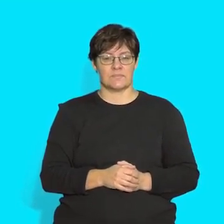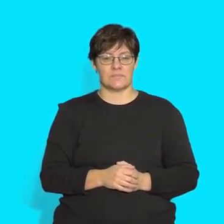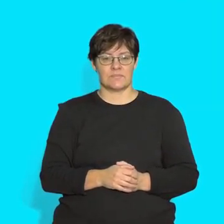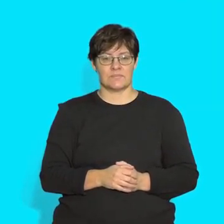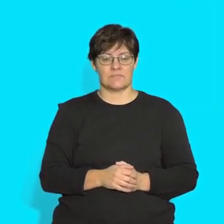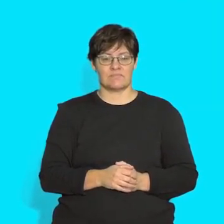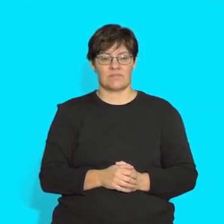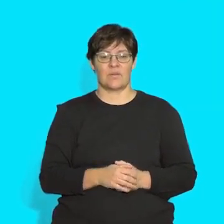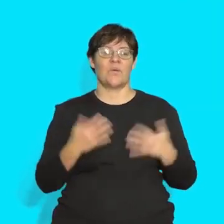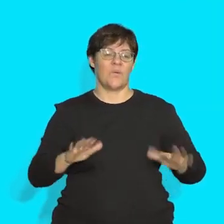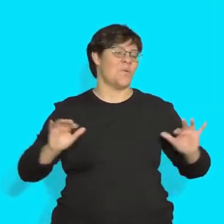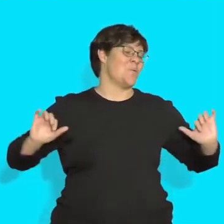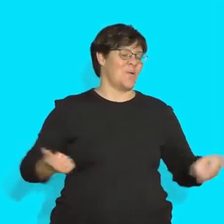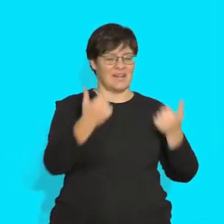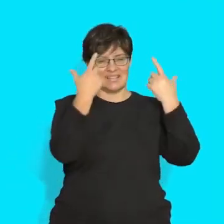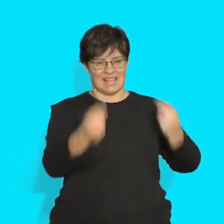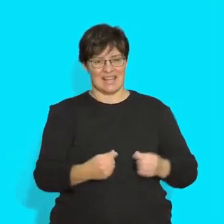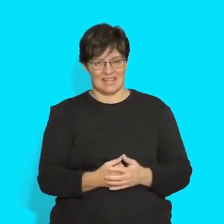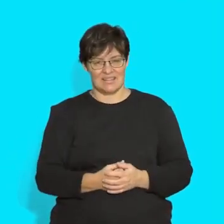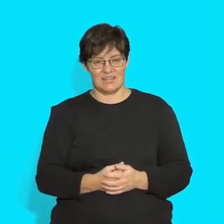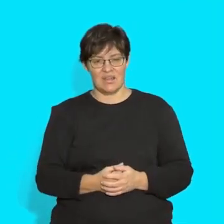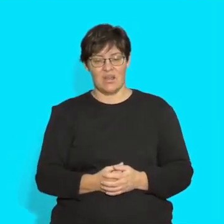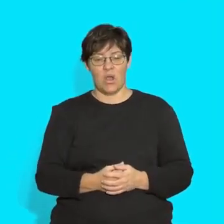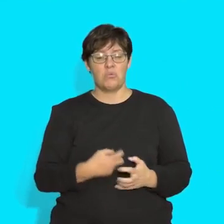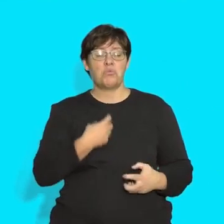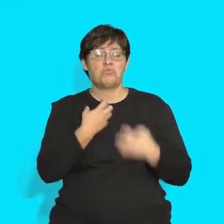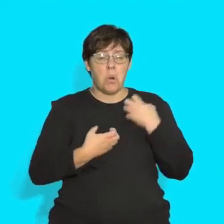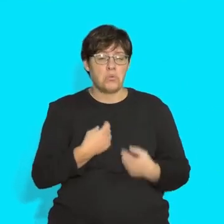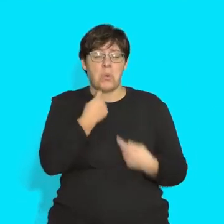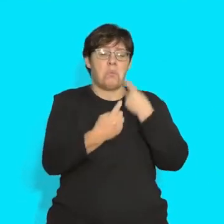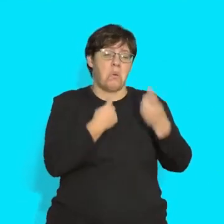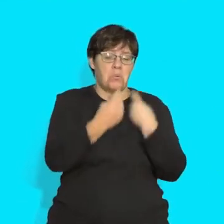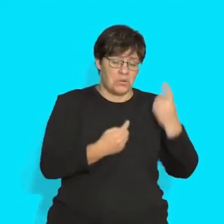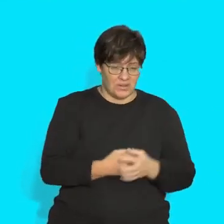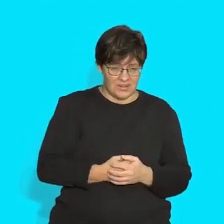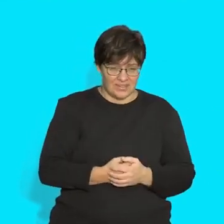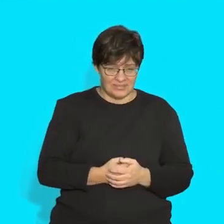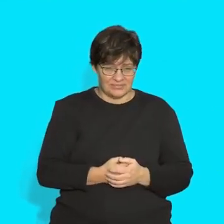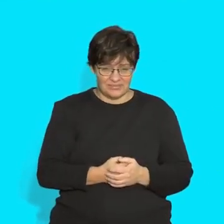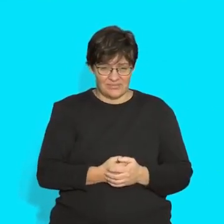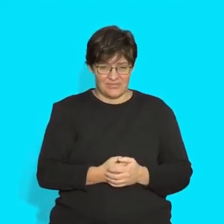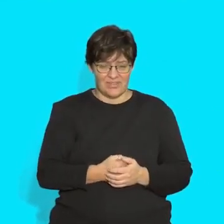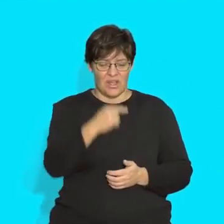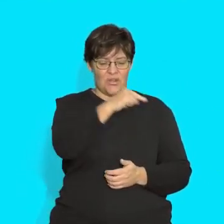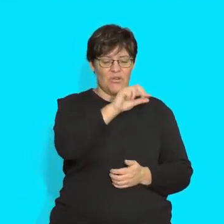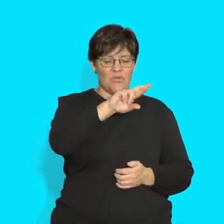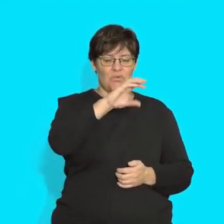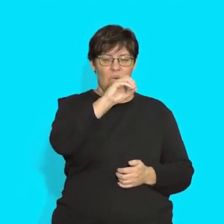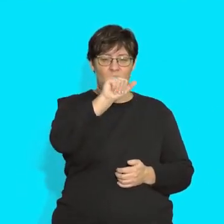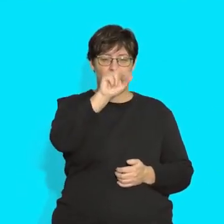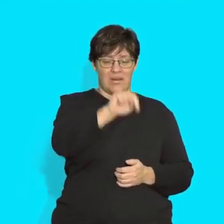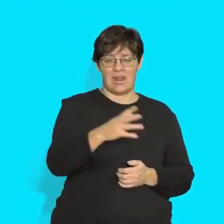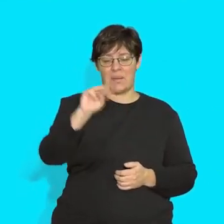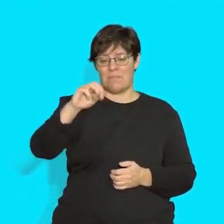Well done! Groan and moan. I'm proud of you guys. That was good